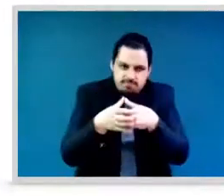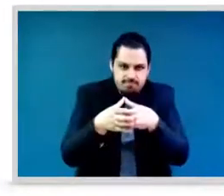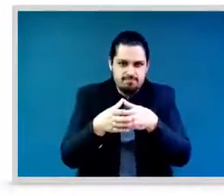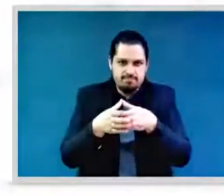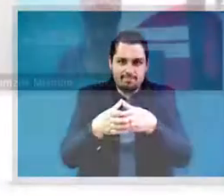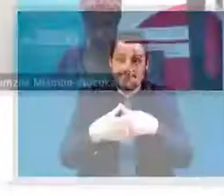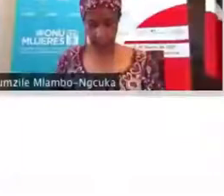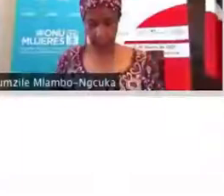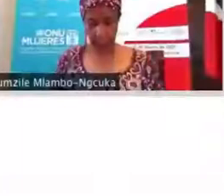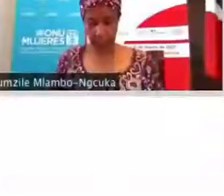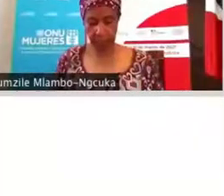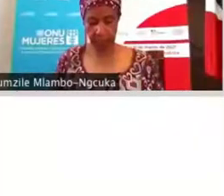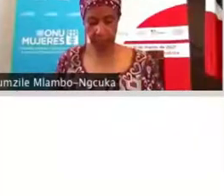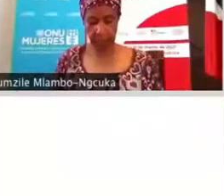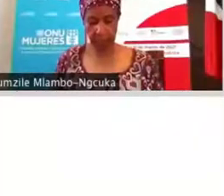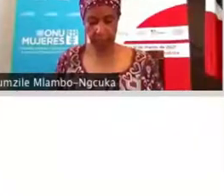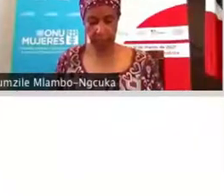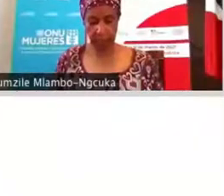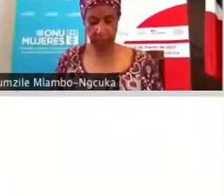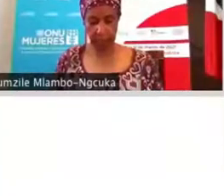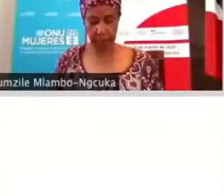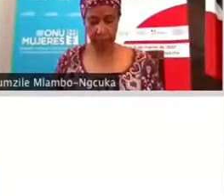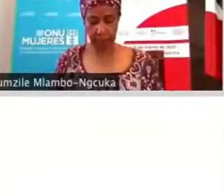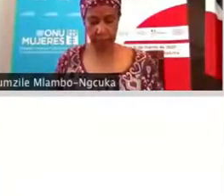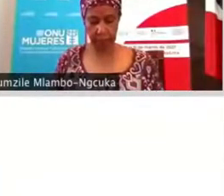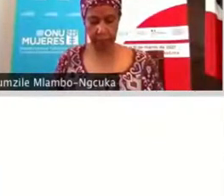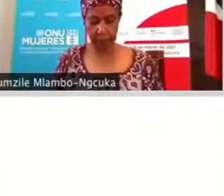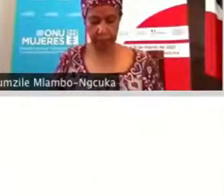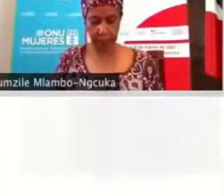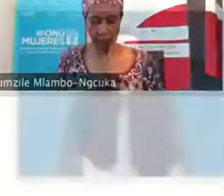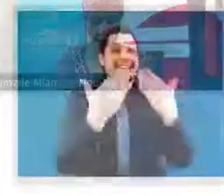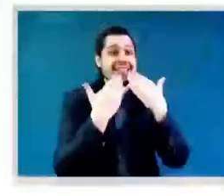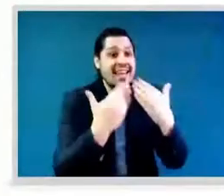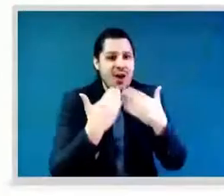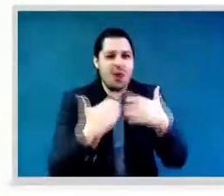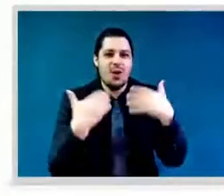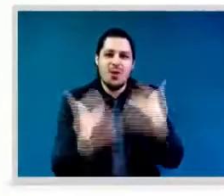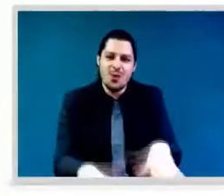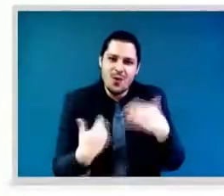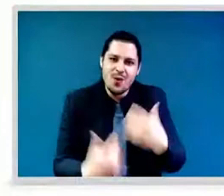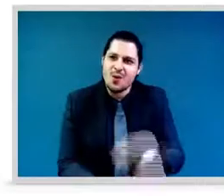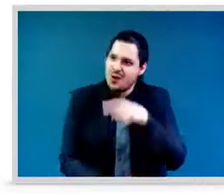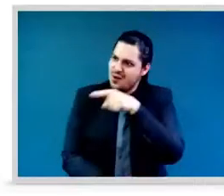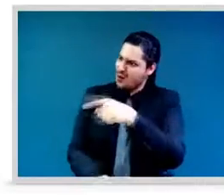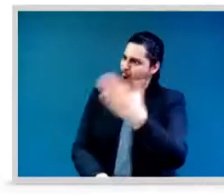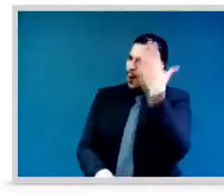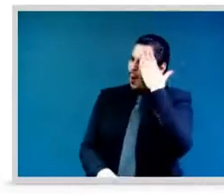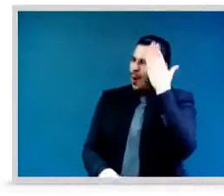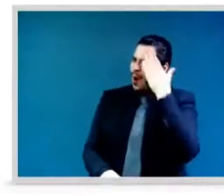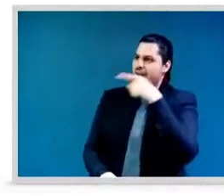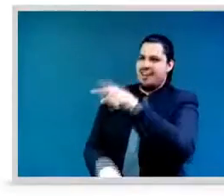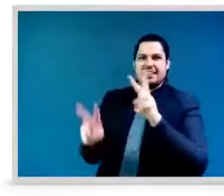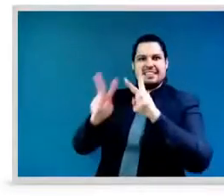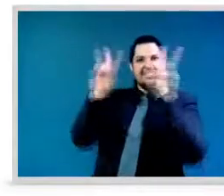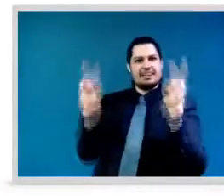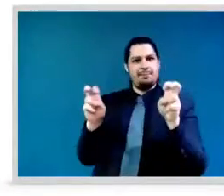you. Thank you. And what an excellent summary. You really put it all together. Now I'd like